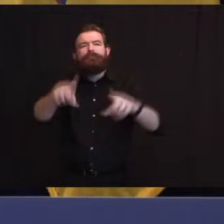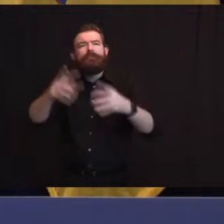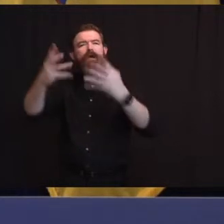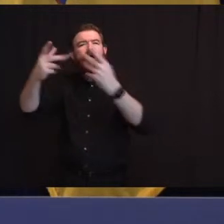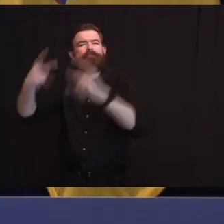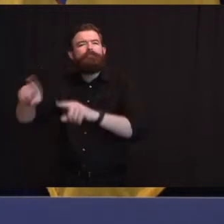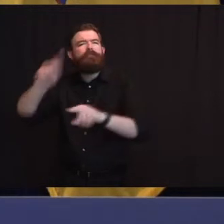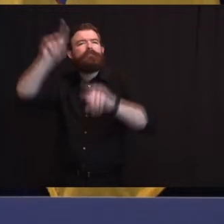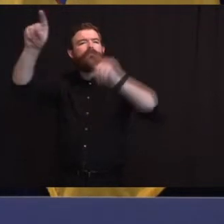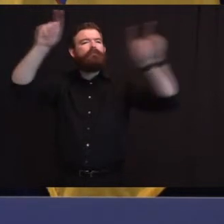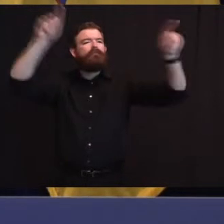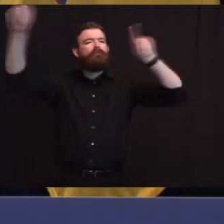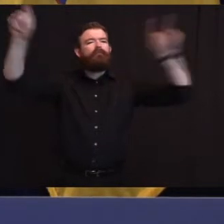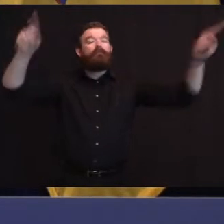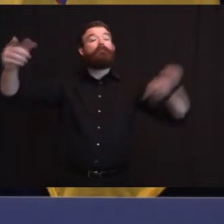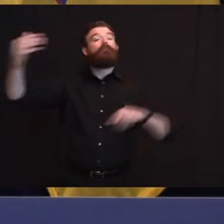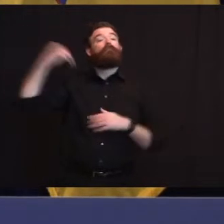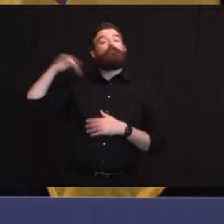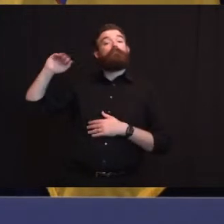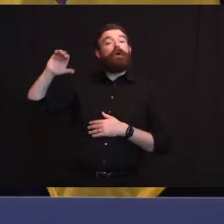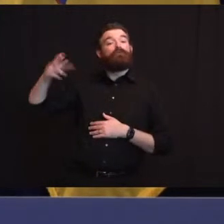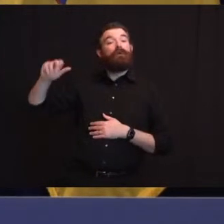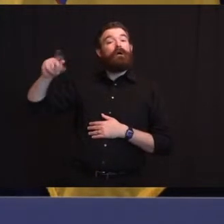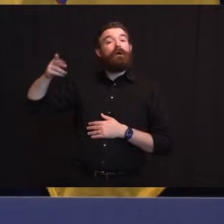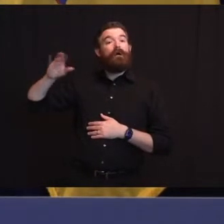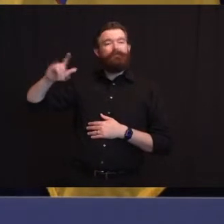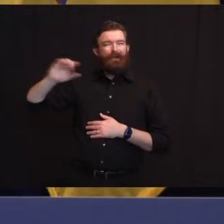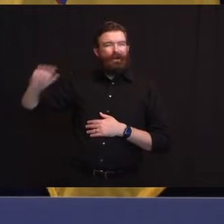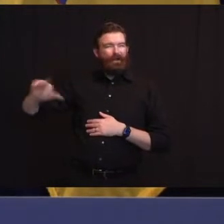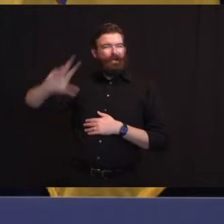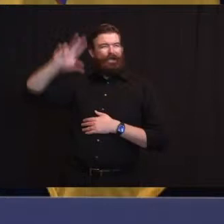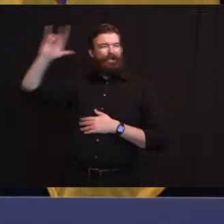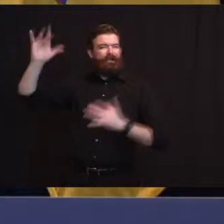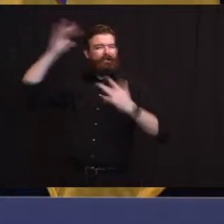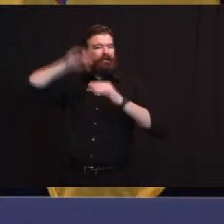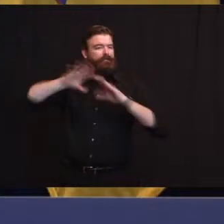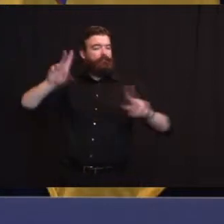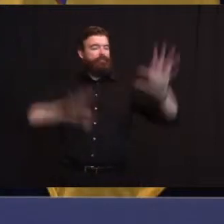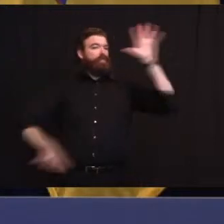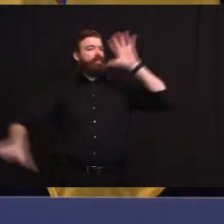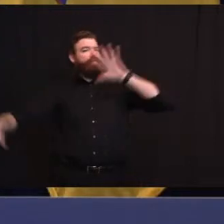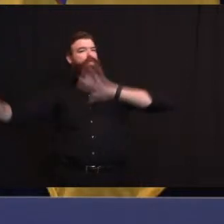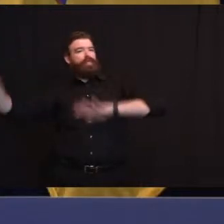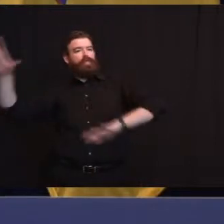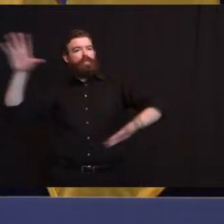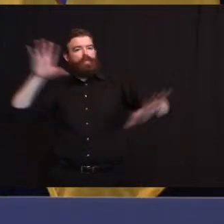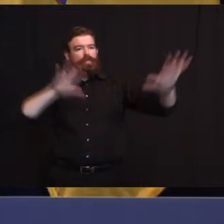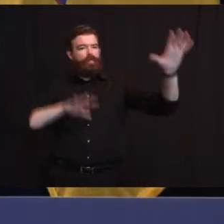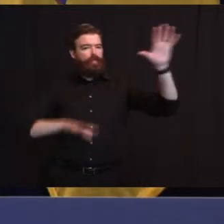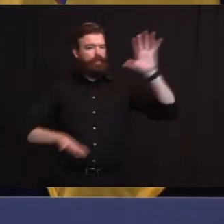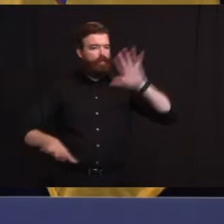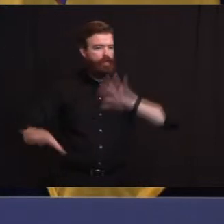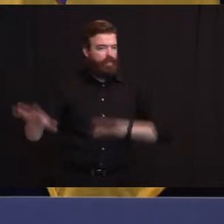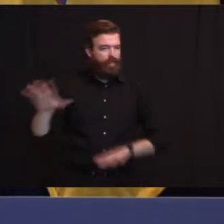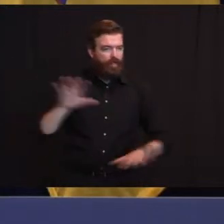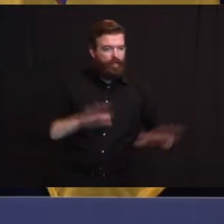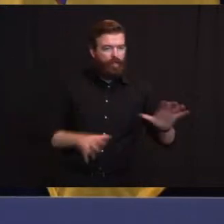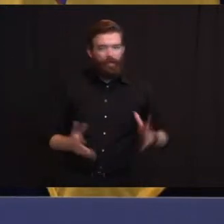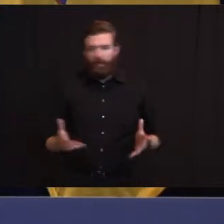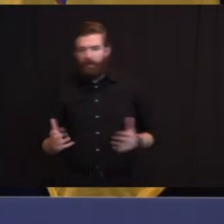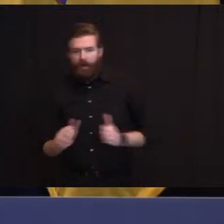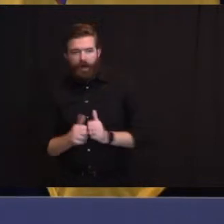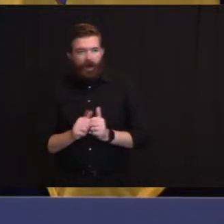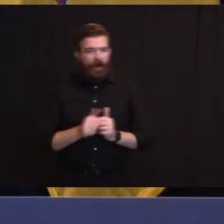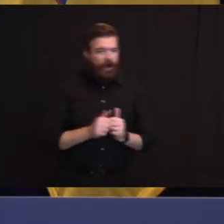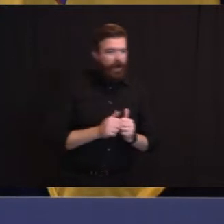case in other long-term care settings, there was a legitimate point on how you access it, when you access it, because there was,